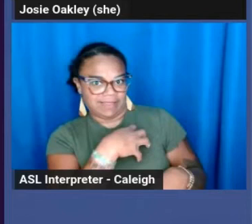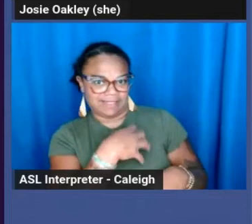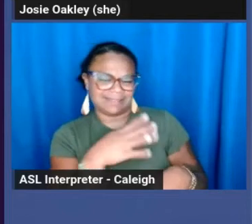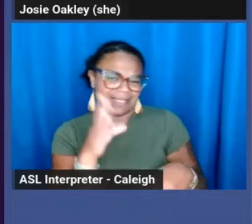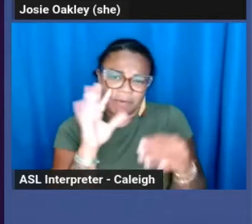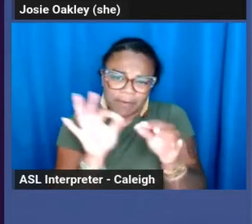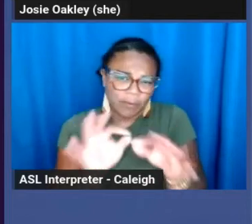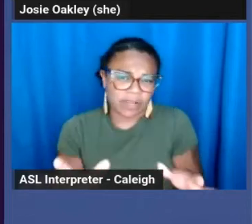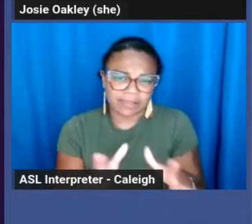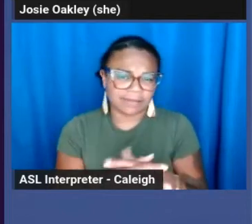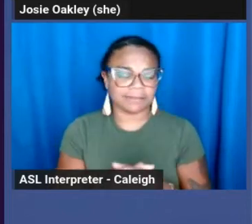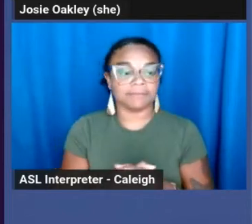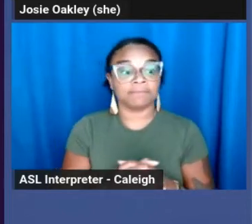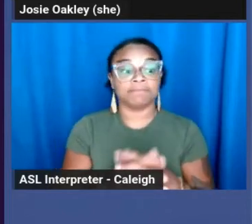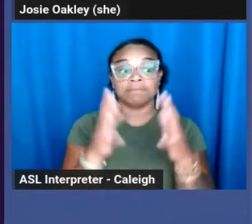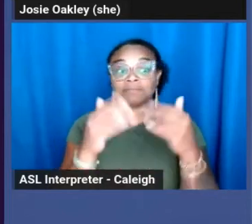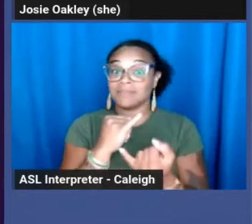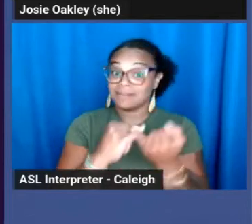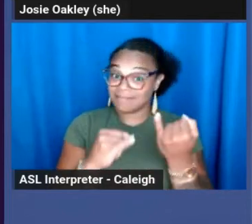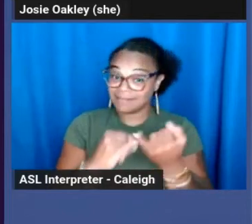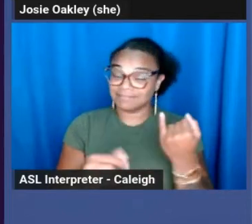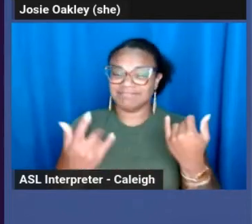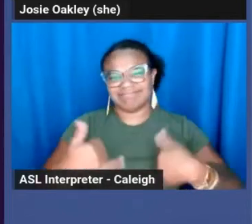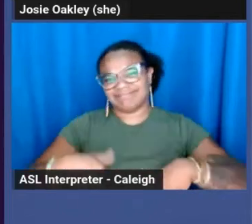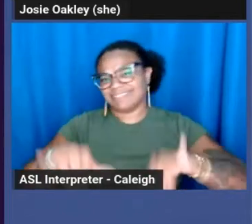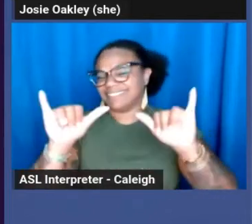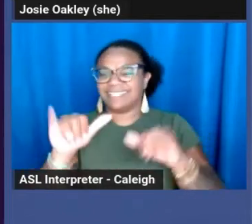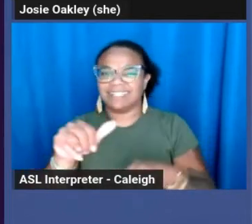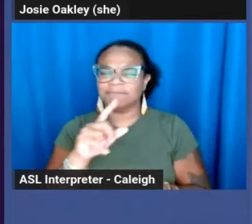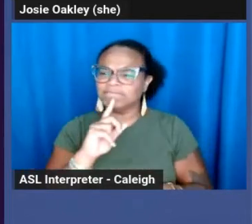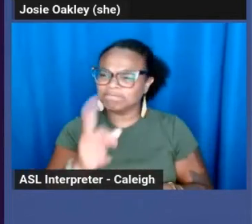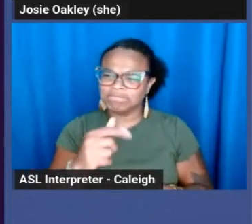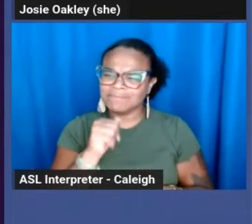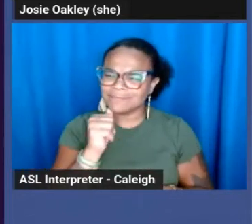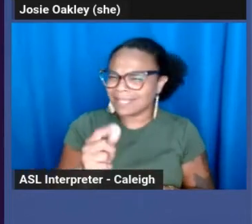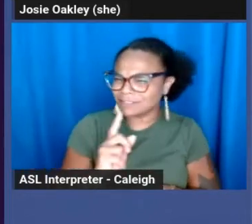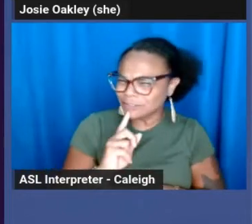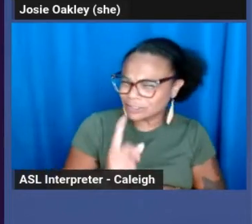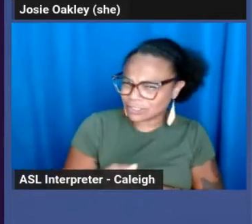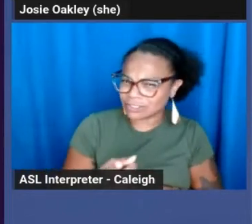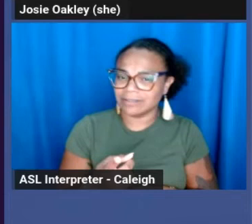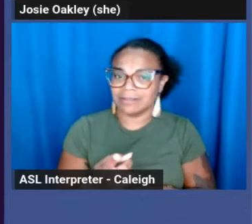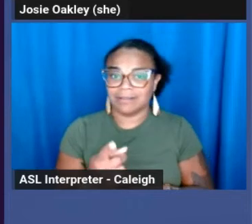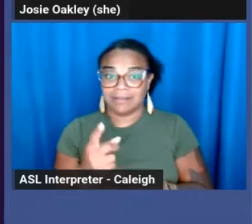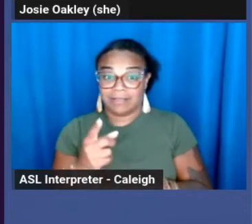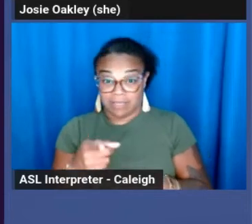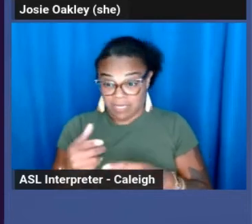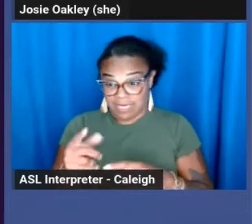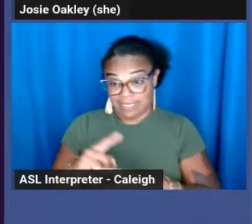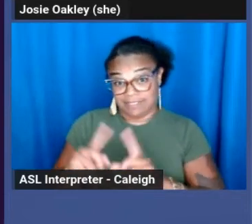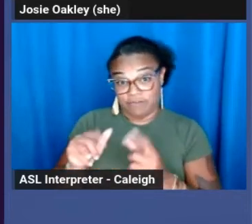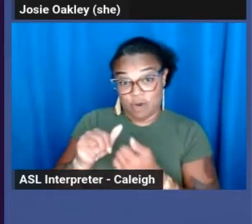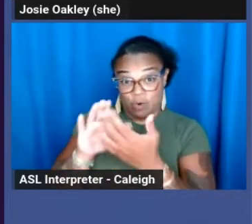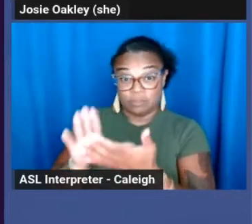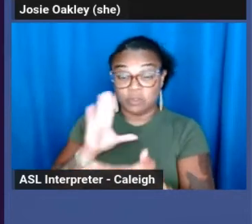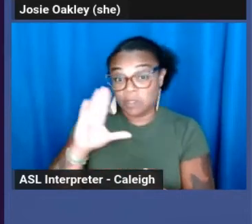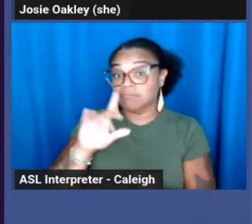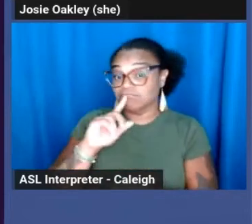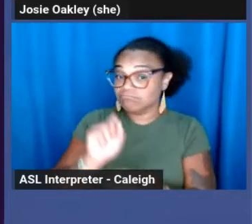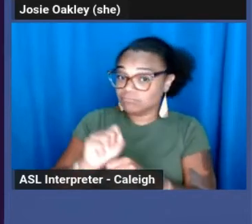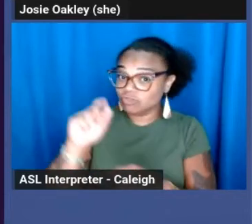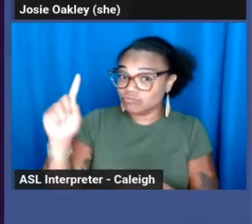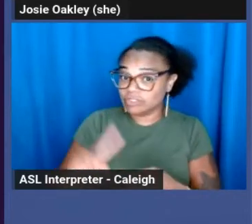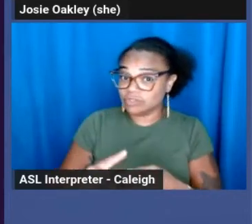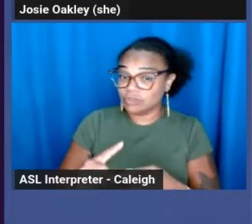And then lastly, we still aren't exactly sure whether this approach does meaningfully reduce charges, arrests and